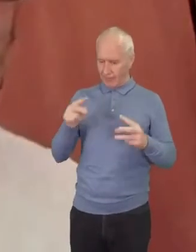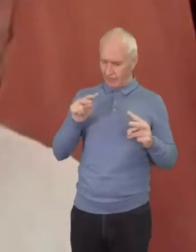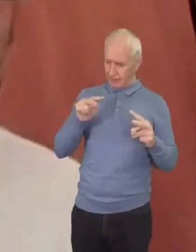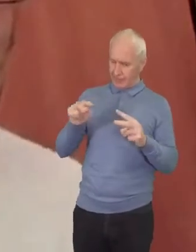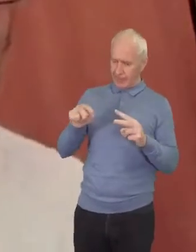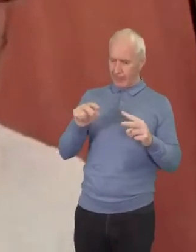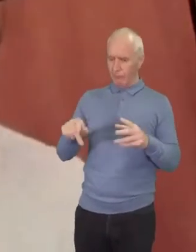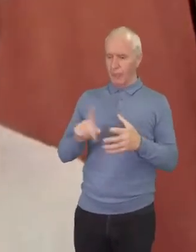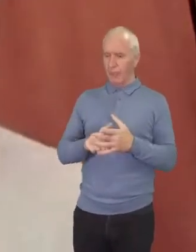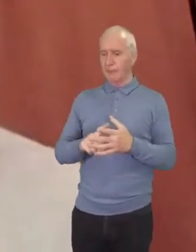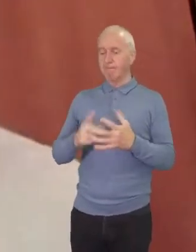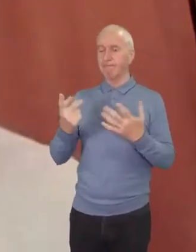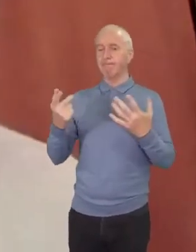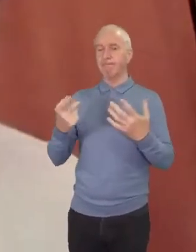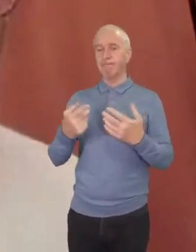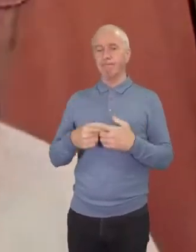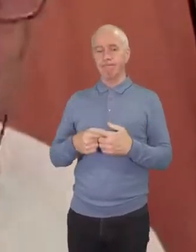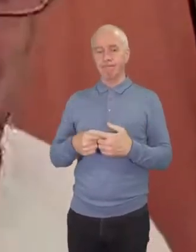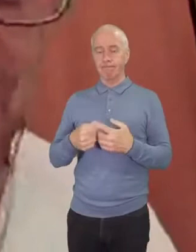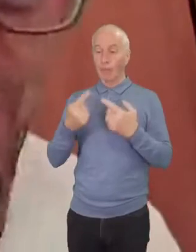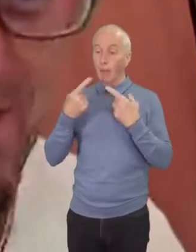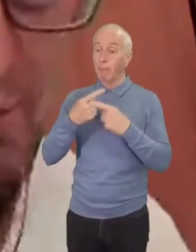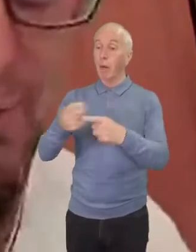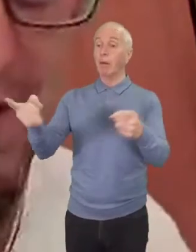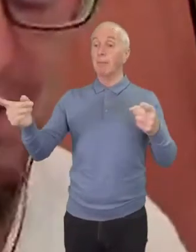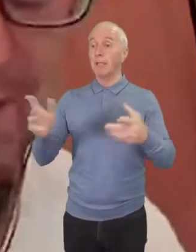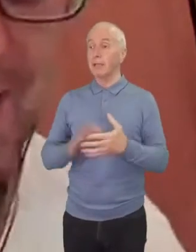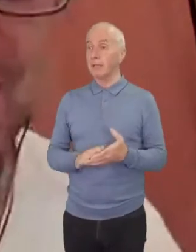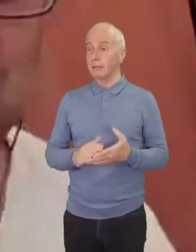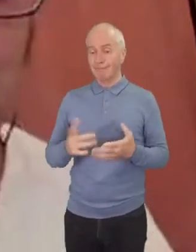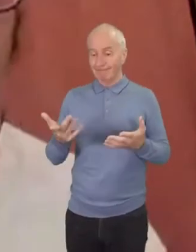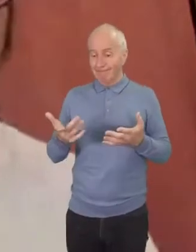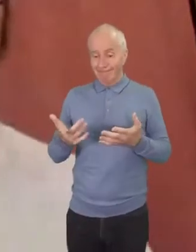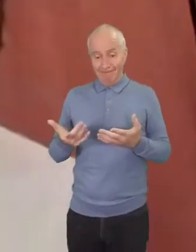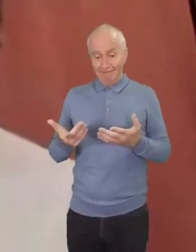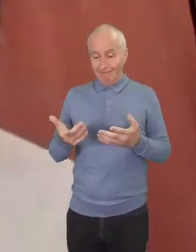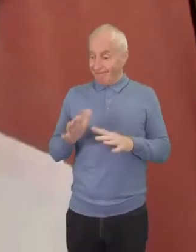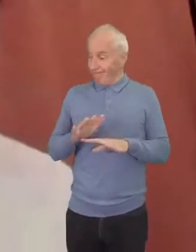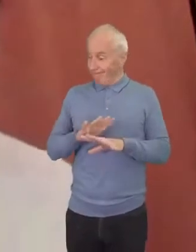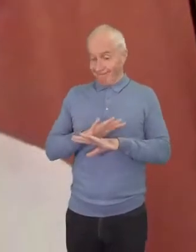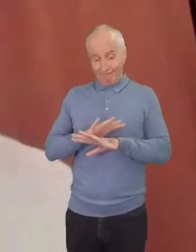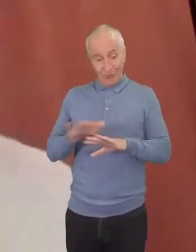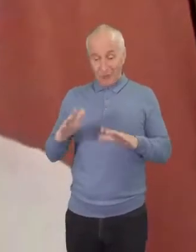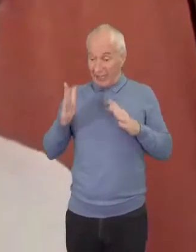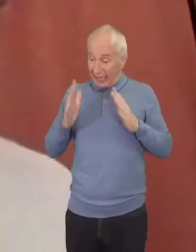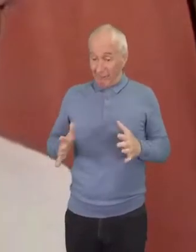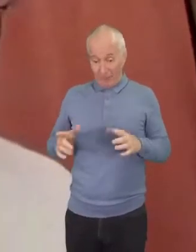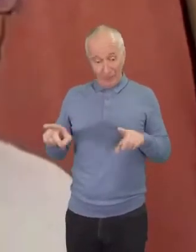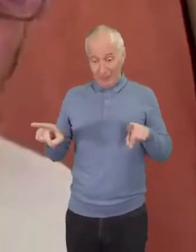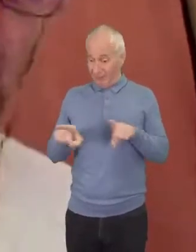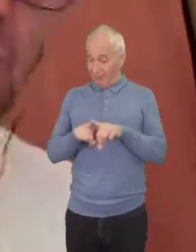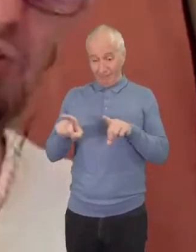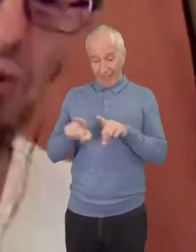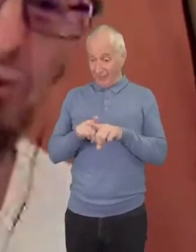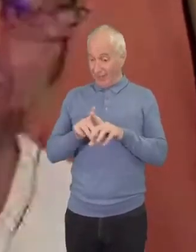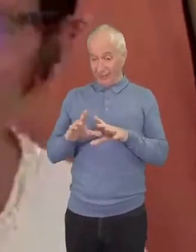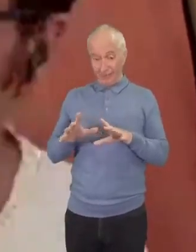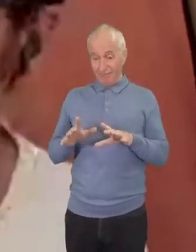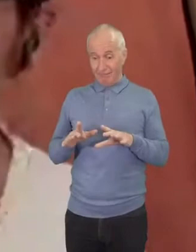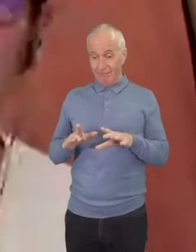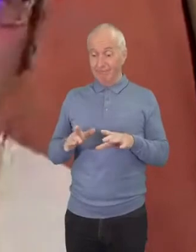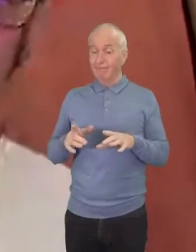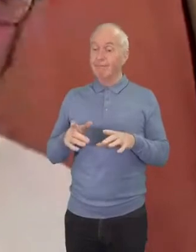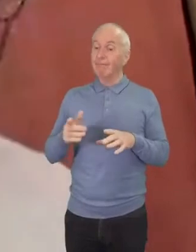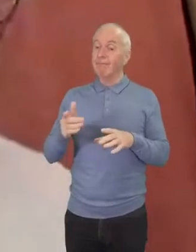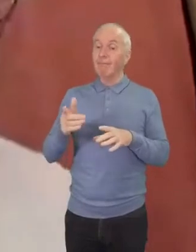proclamation that it doesn't have to be this way right and it seems like before every social